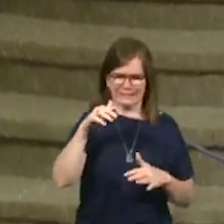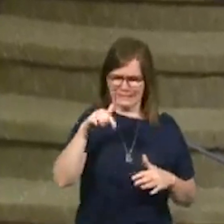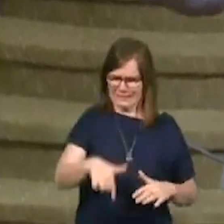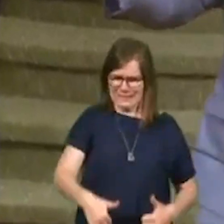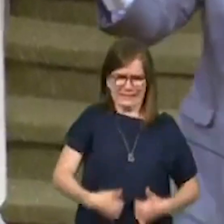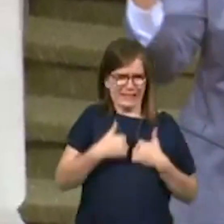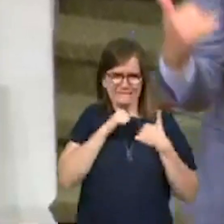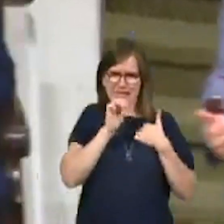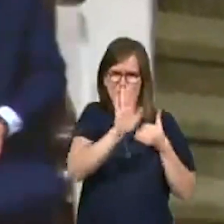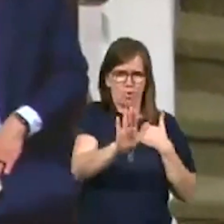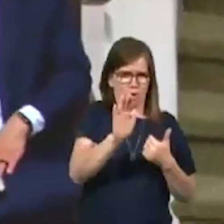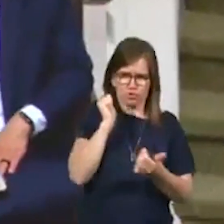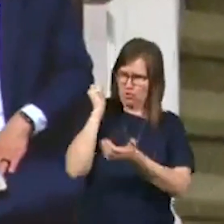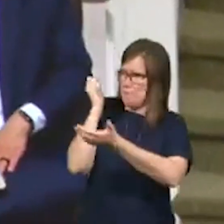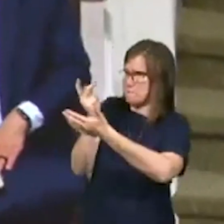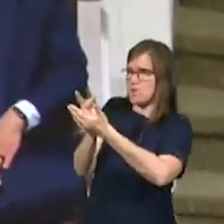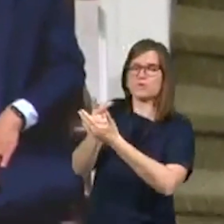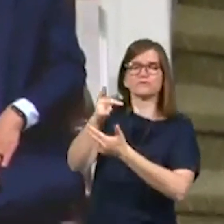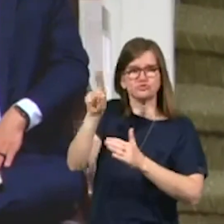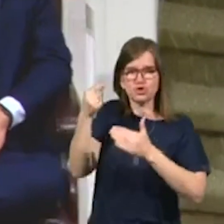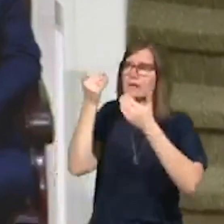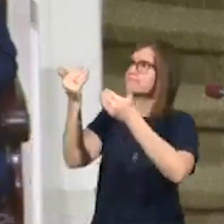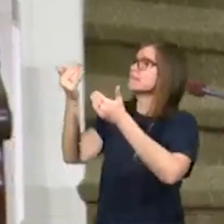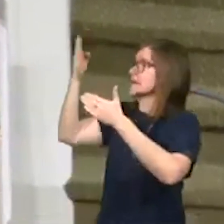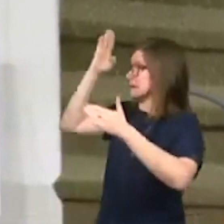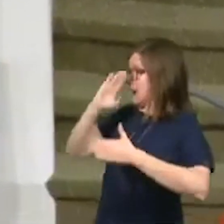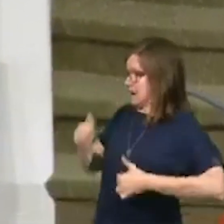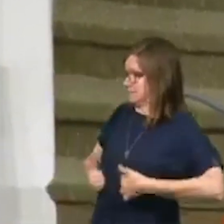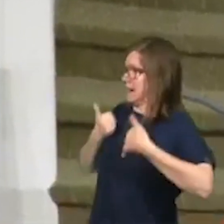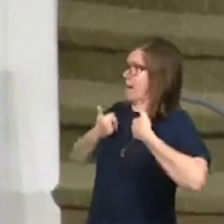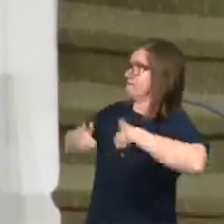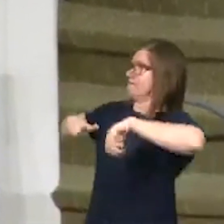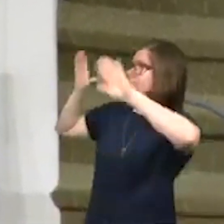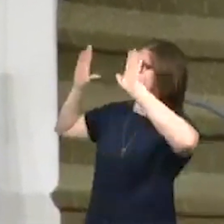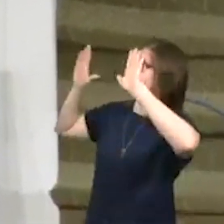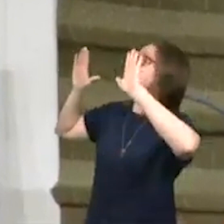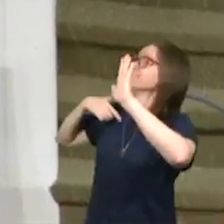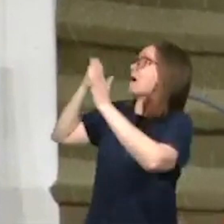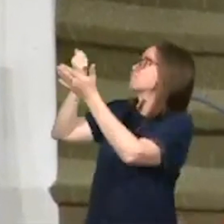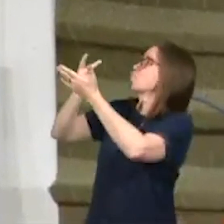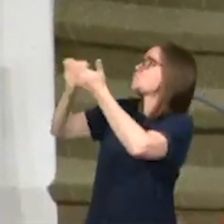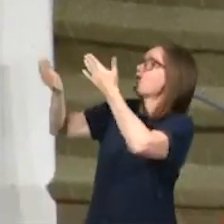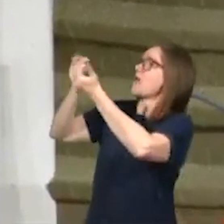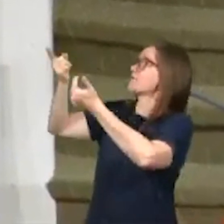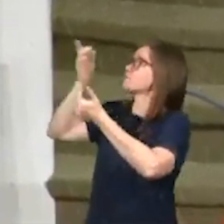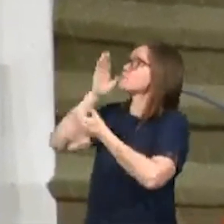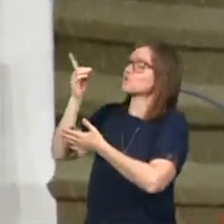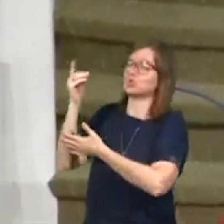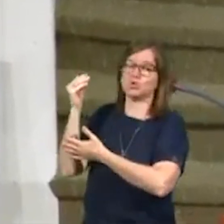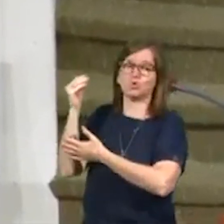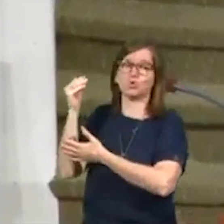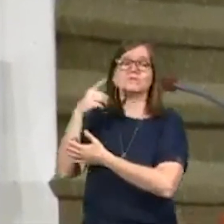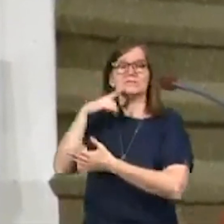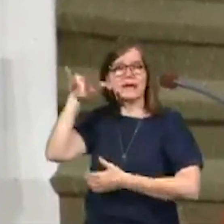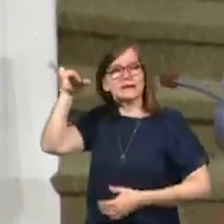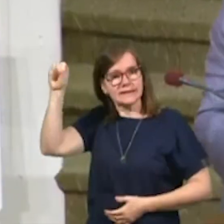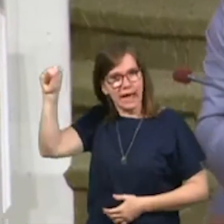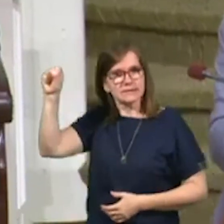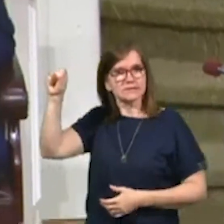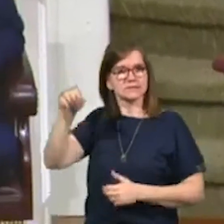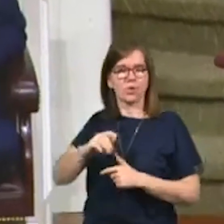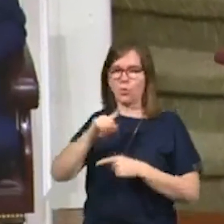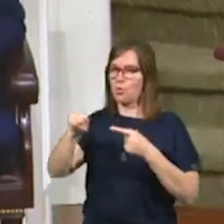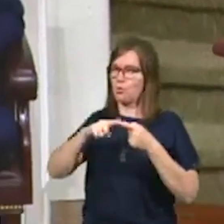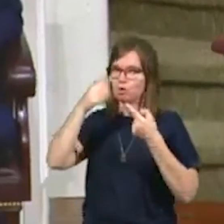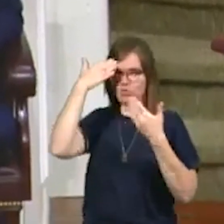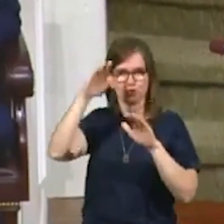to, to approve. You ought to just say, God, here's my life and I approve whatever you're going to do. Say yes to the Lord when you do